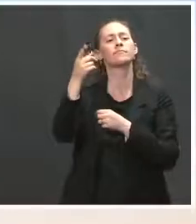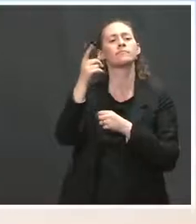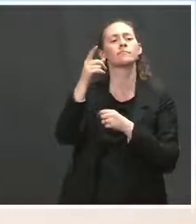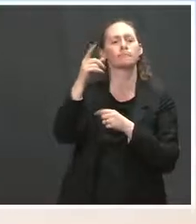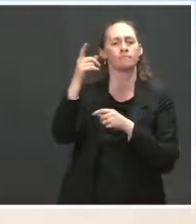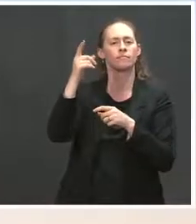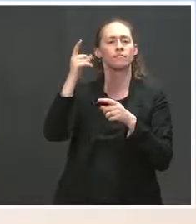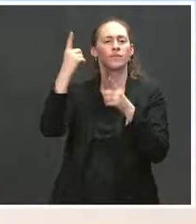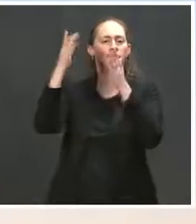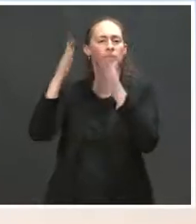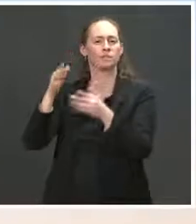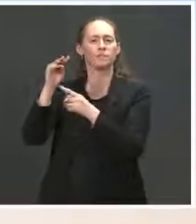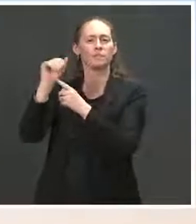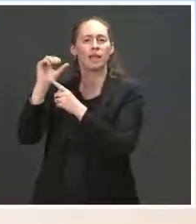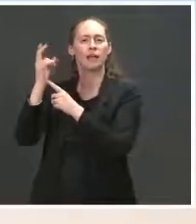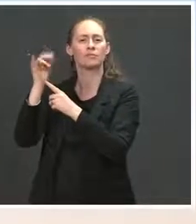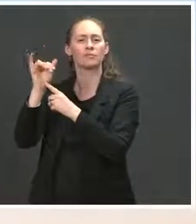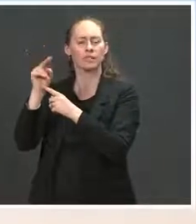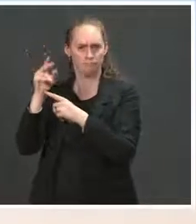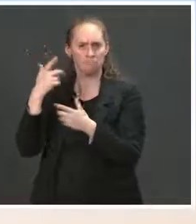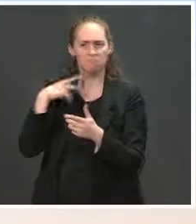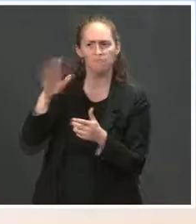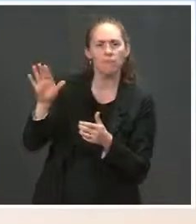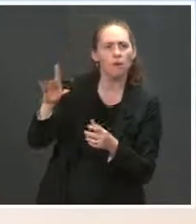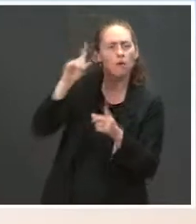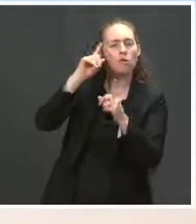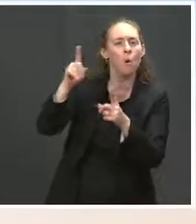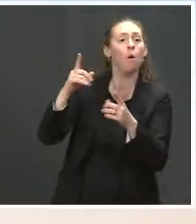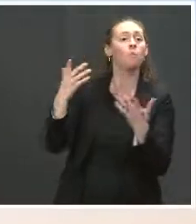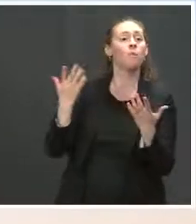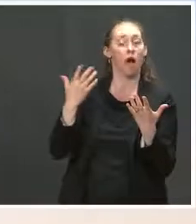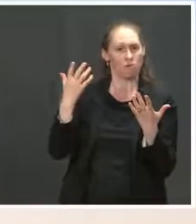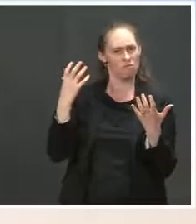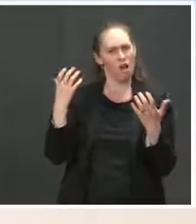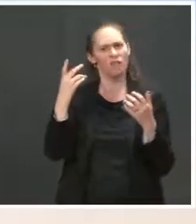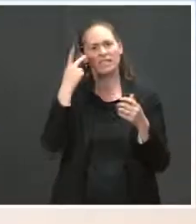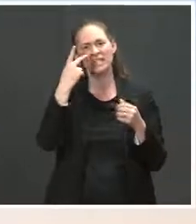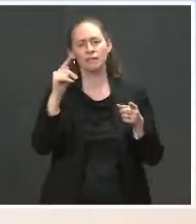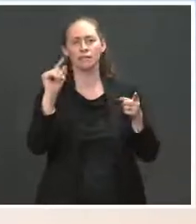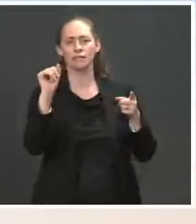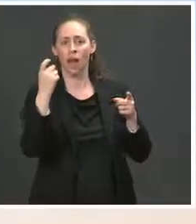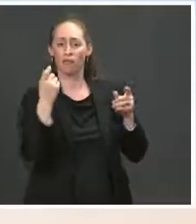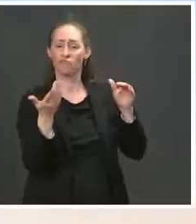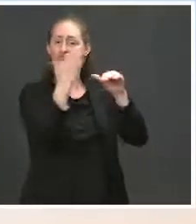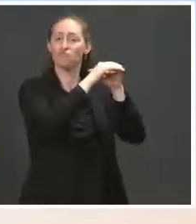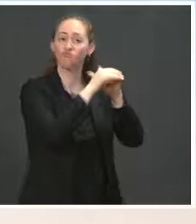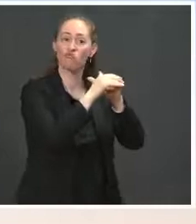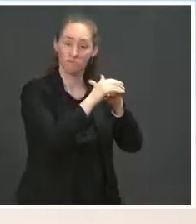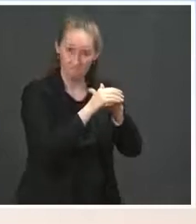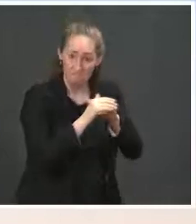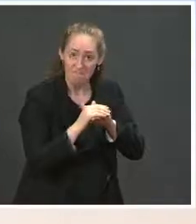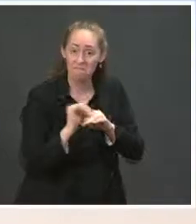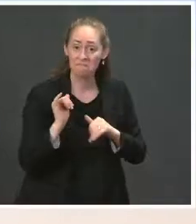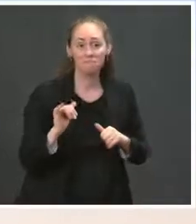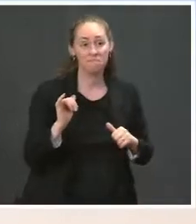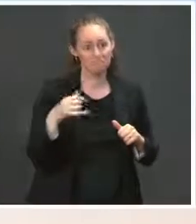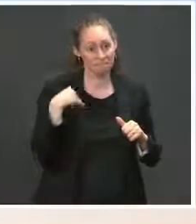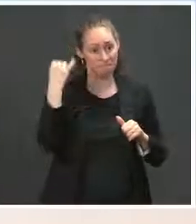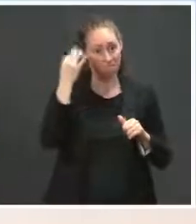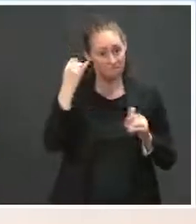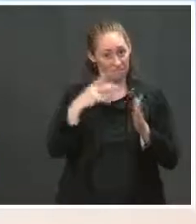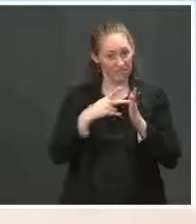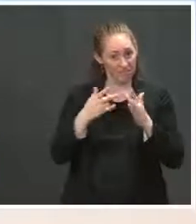25 instead of 28%, as was the initial proposal. So should we read this conversation about raising the corporate tax rate to